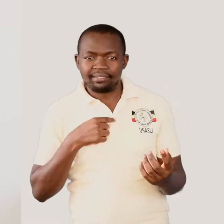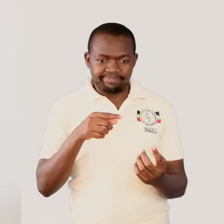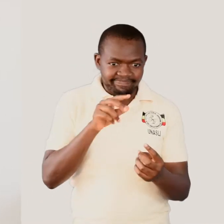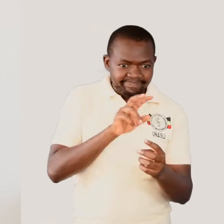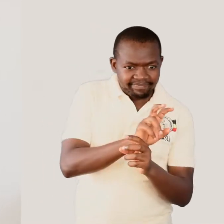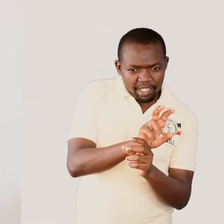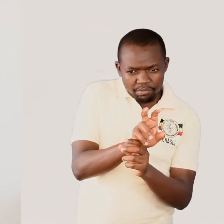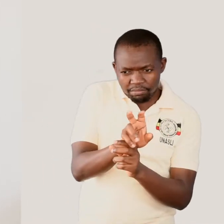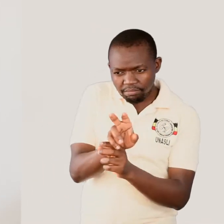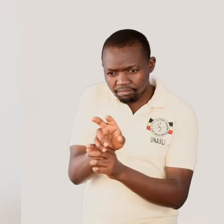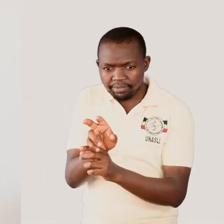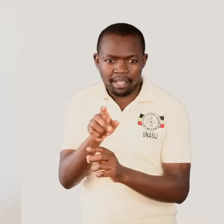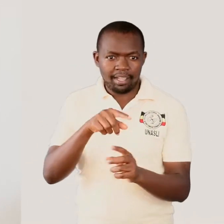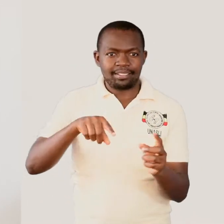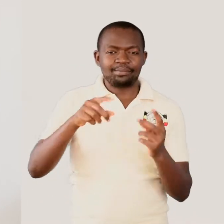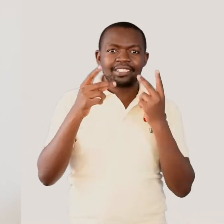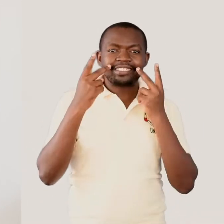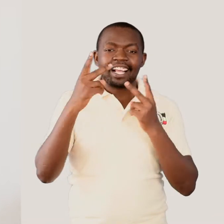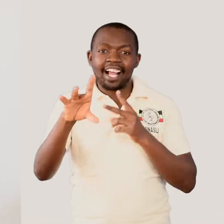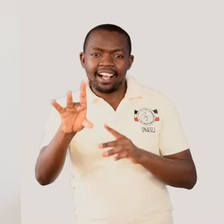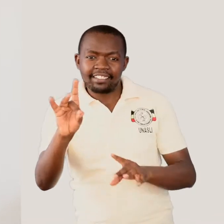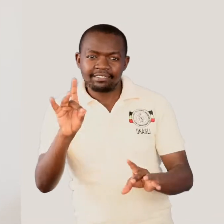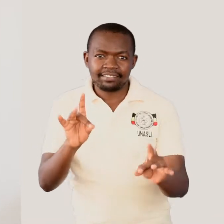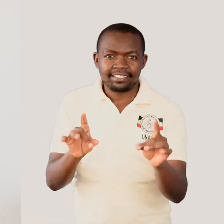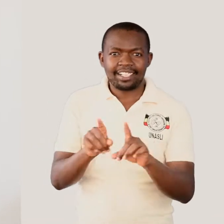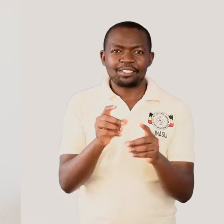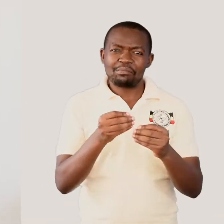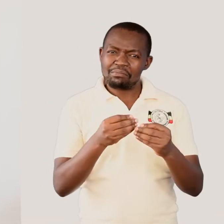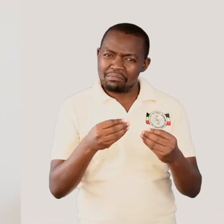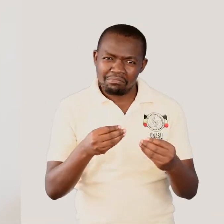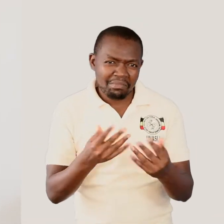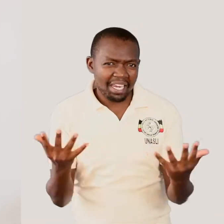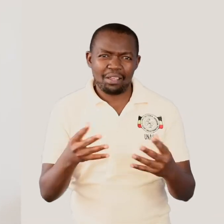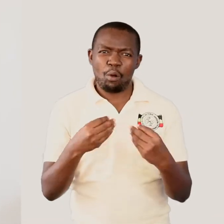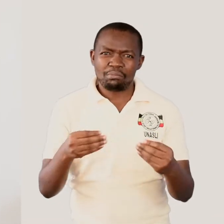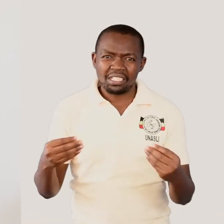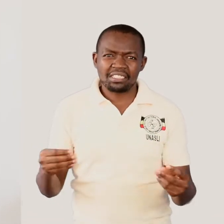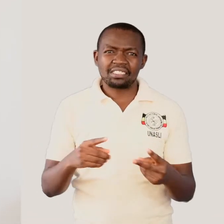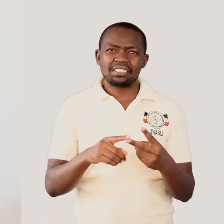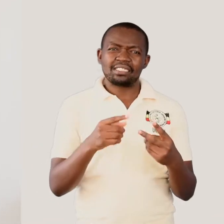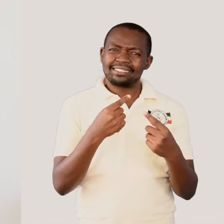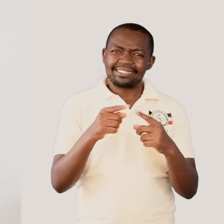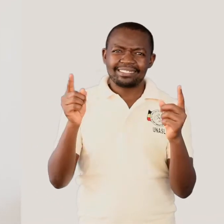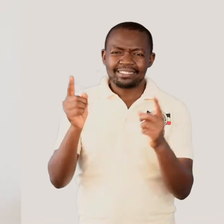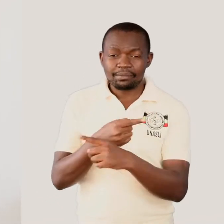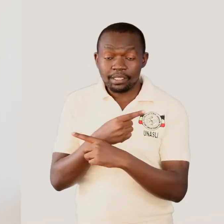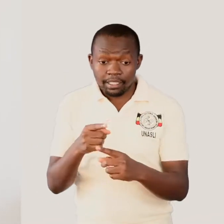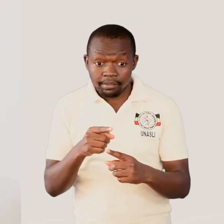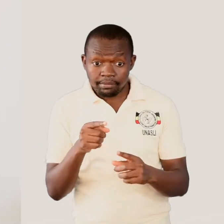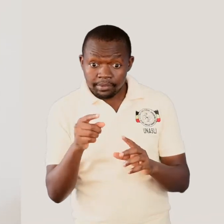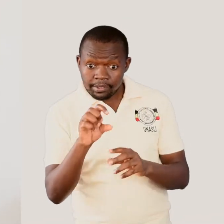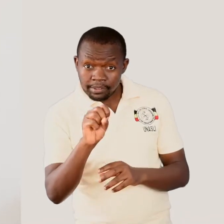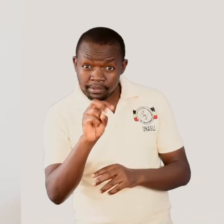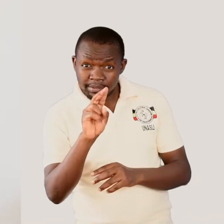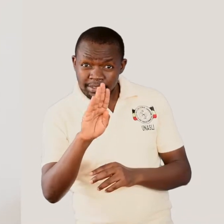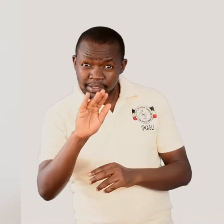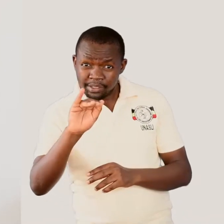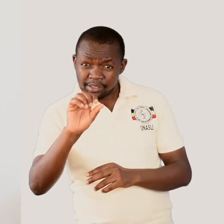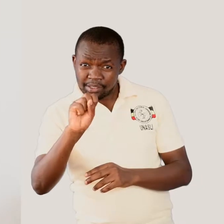and identify as many objects, as many materials, as many substances as we can get.